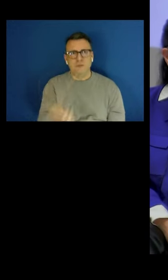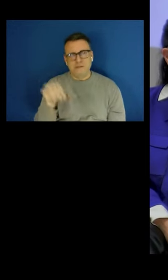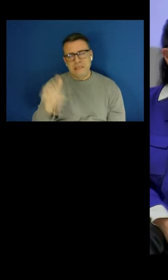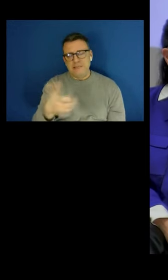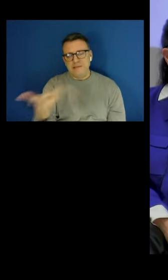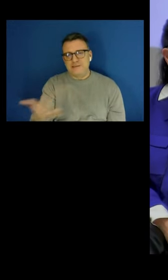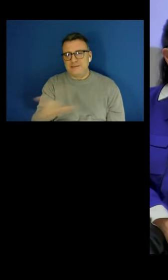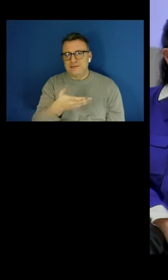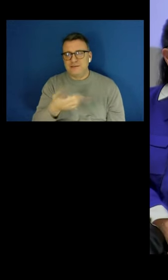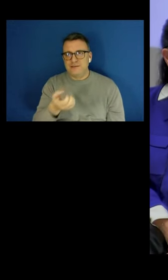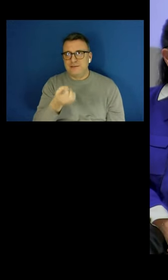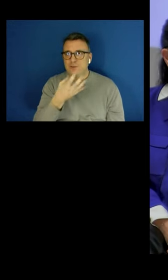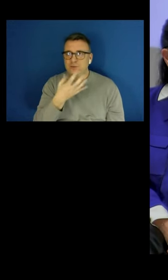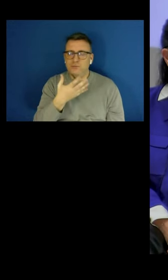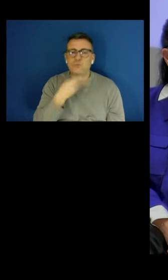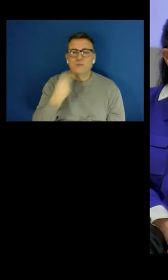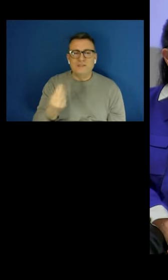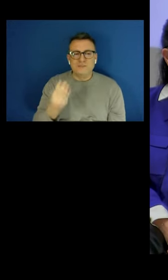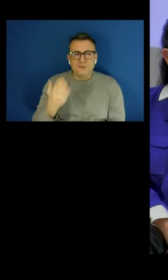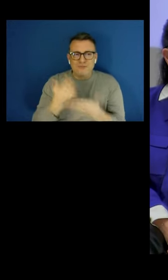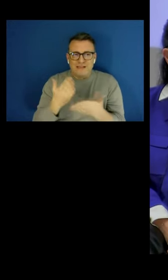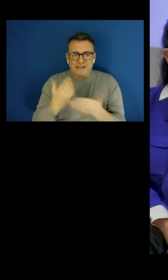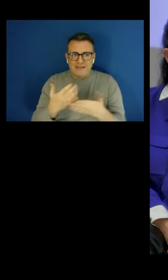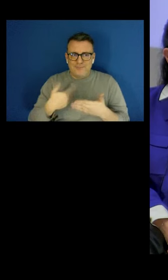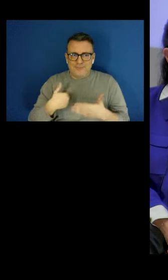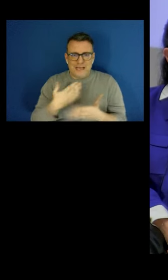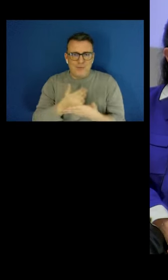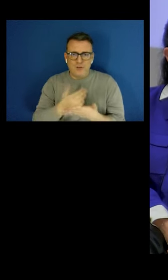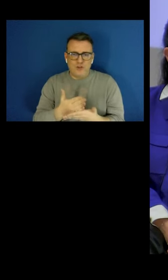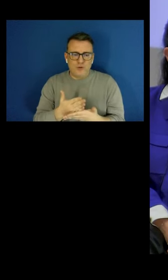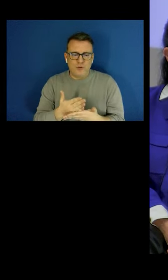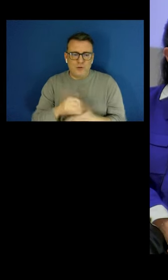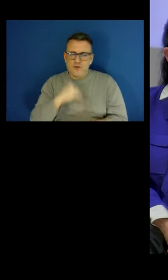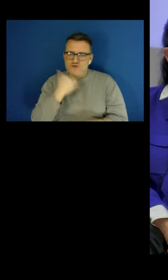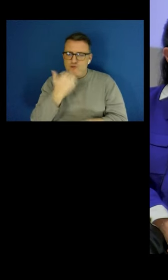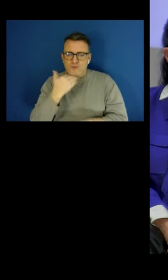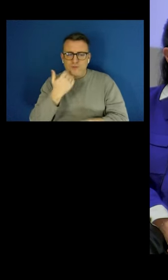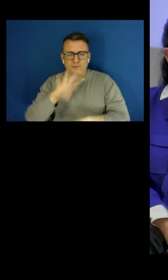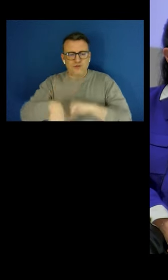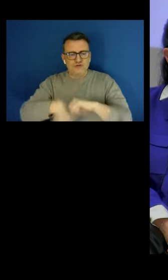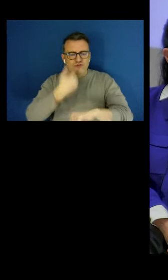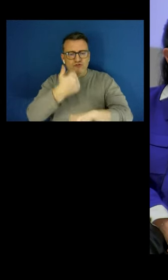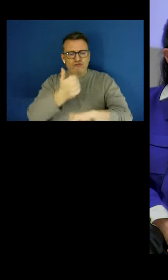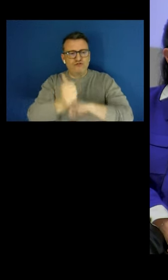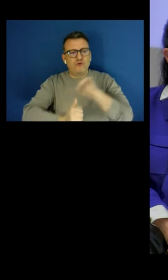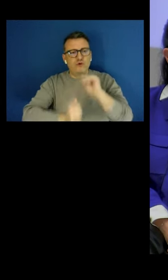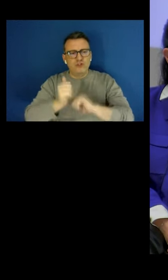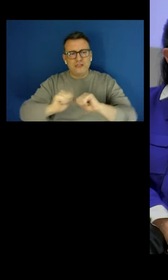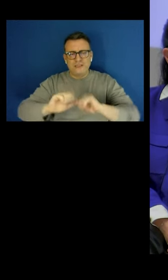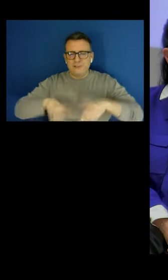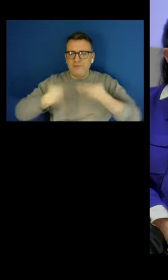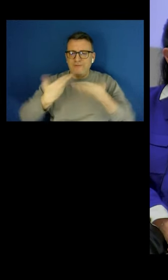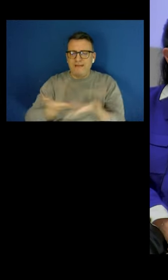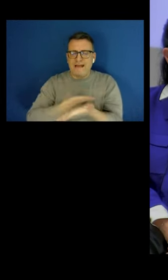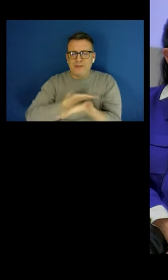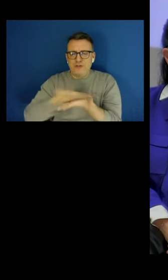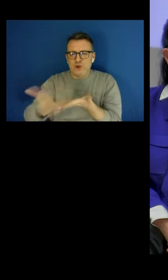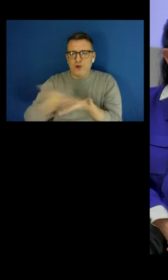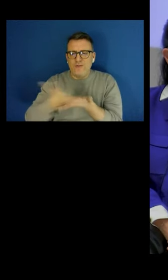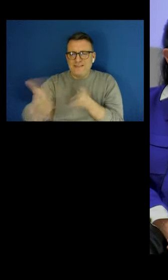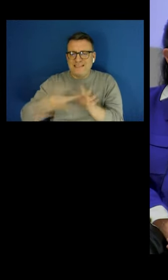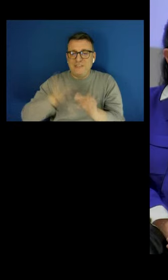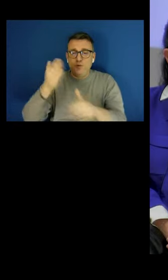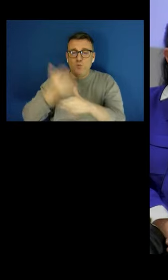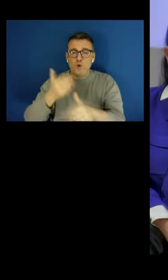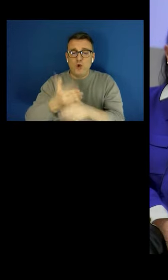have the infrastructure... We lack infrastructure for providing many services to workers that would